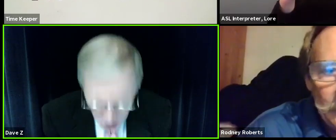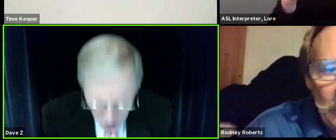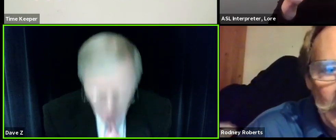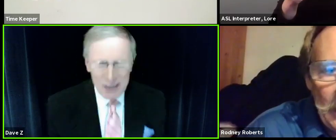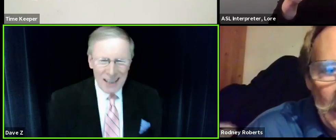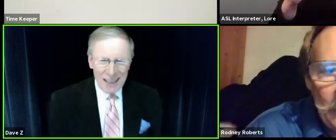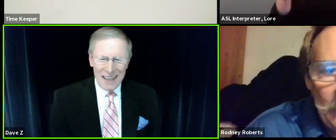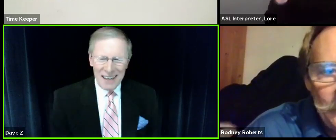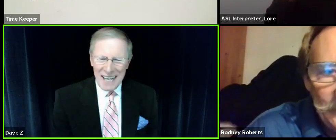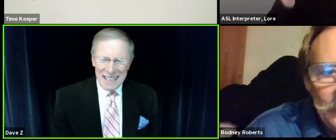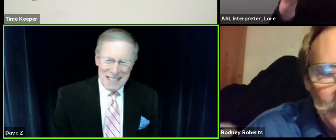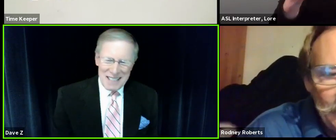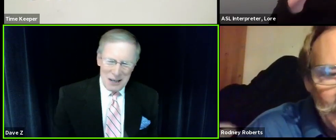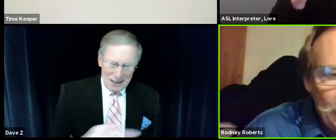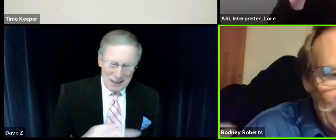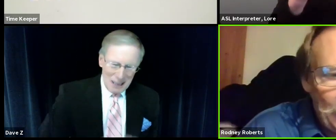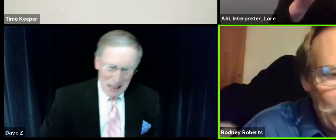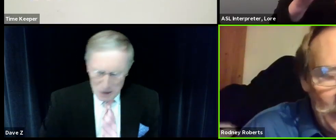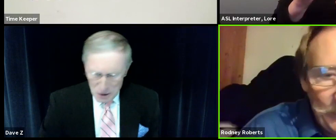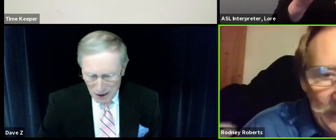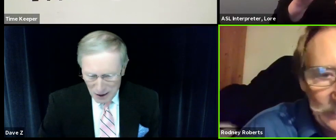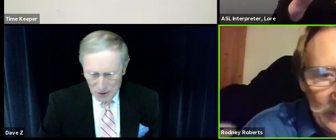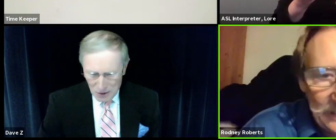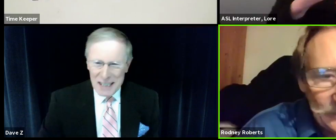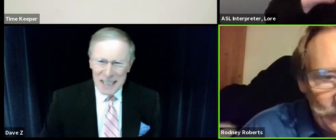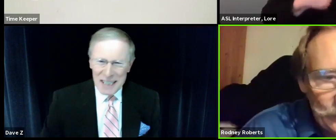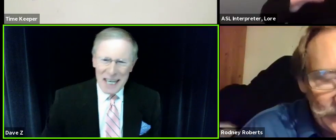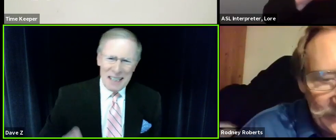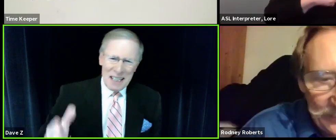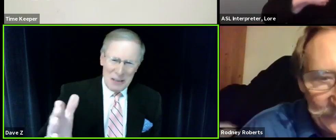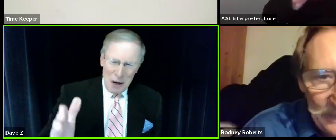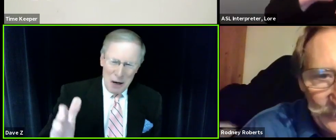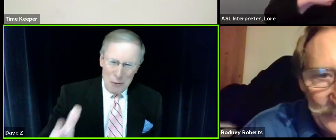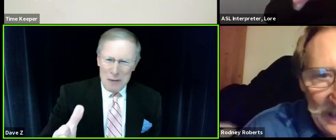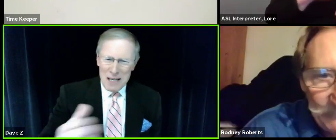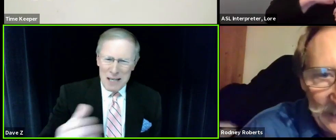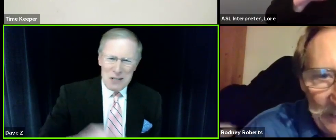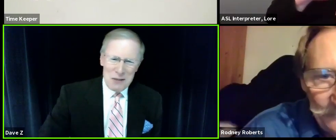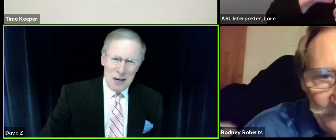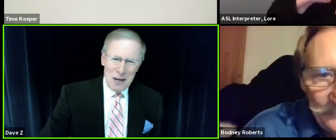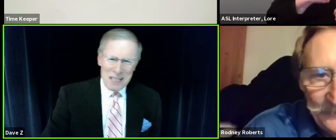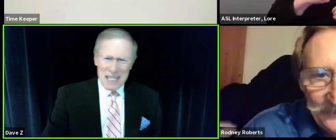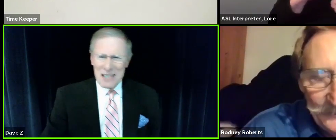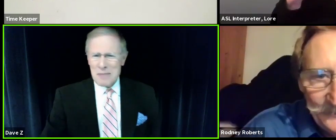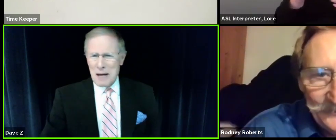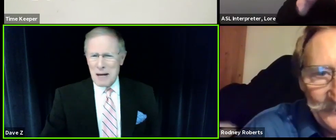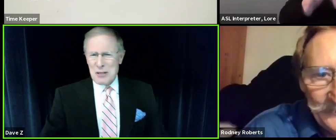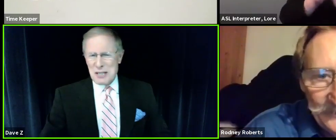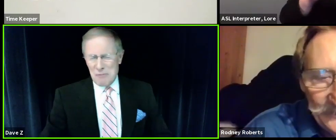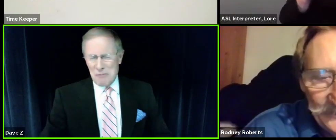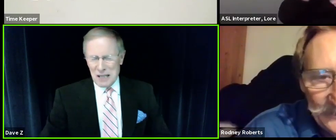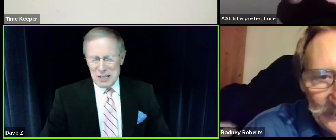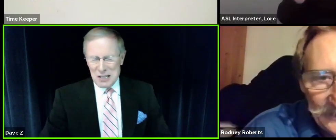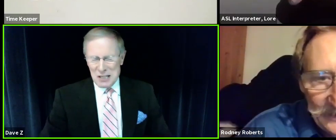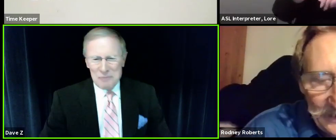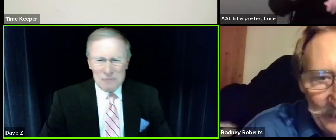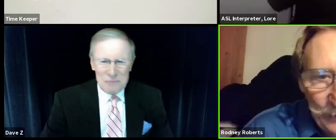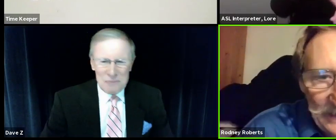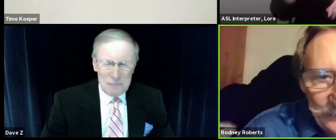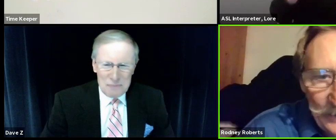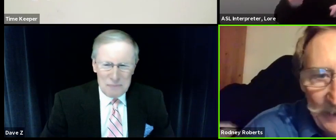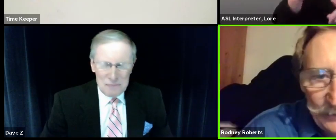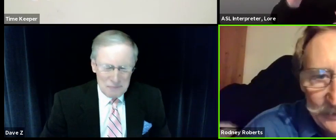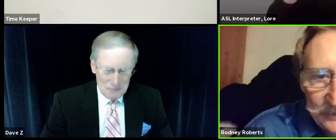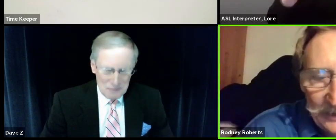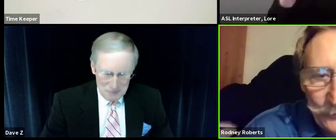Sounds good. All right. So, let me give you your opinion again. got one minute, Mr. Roberts. Tell us about yourself, please. I'm